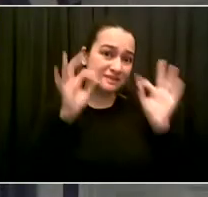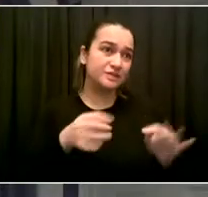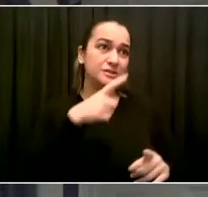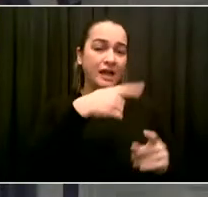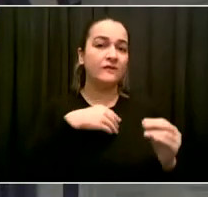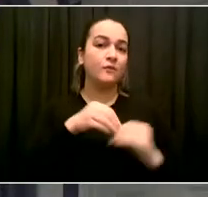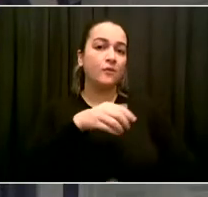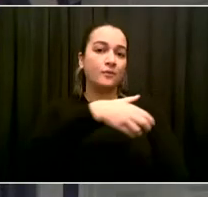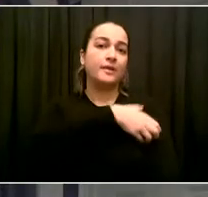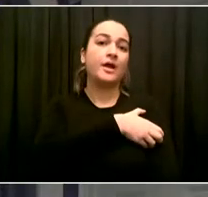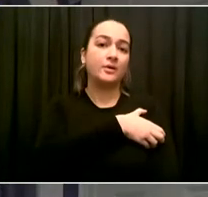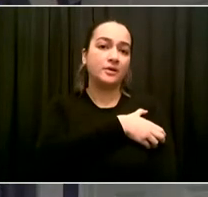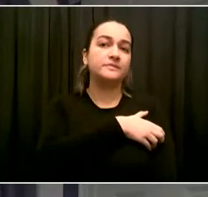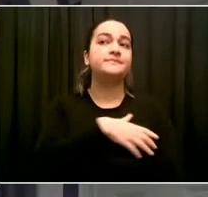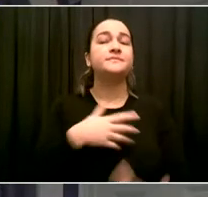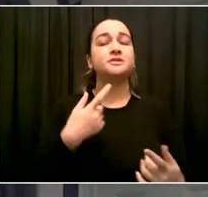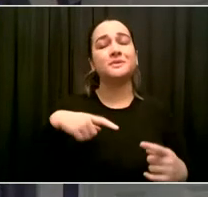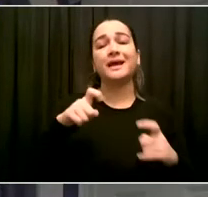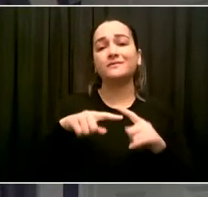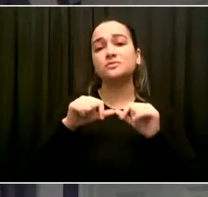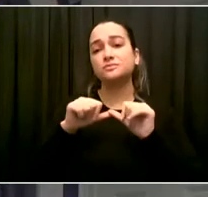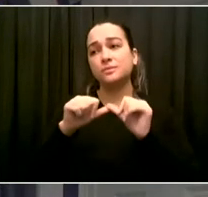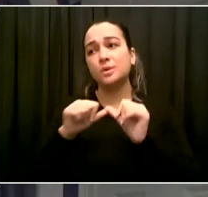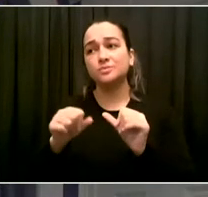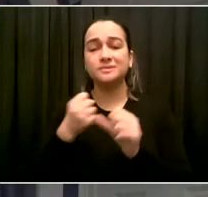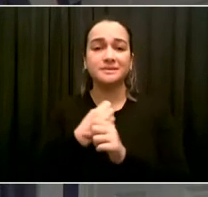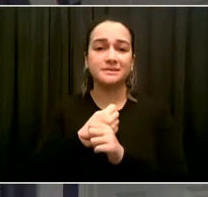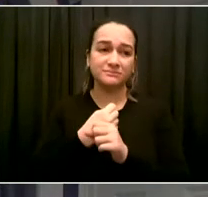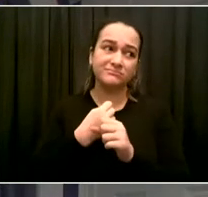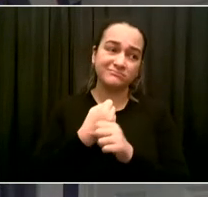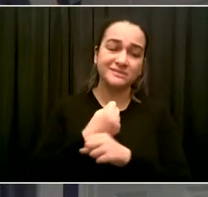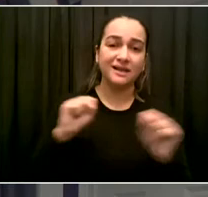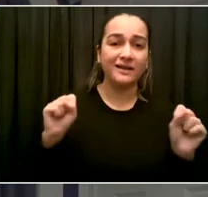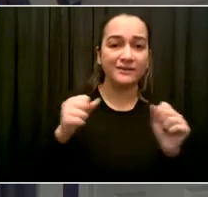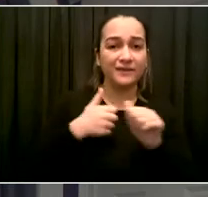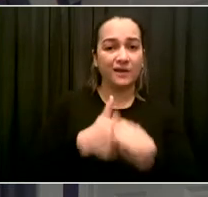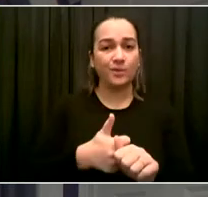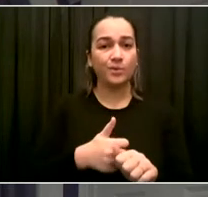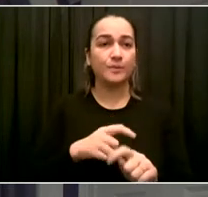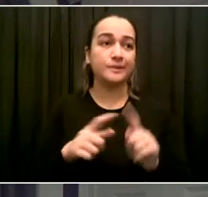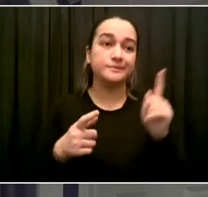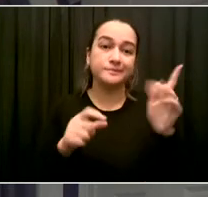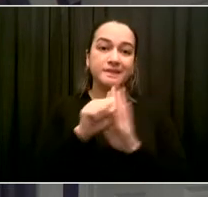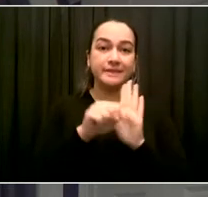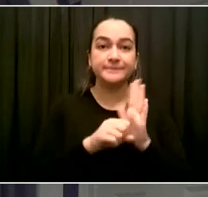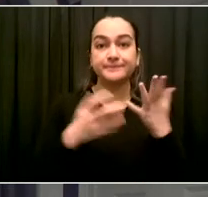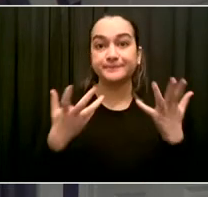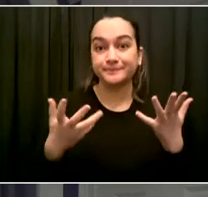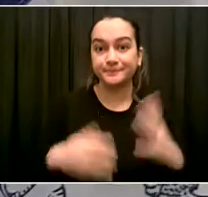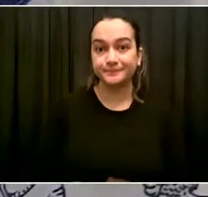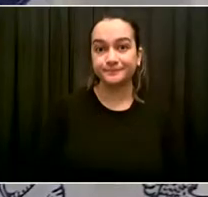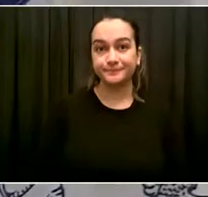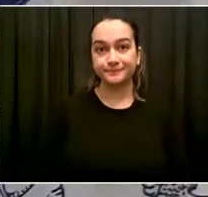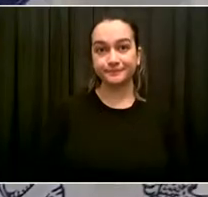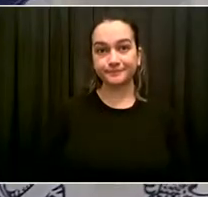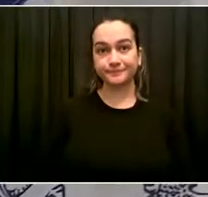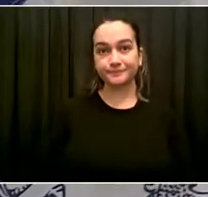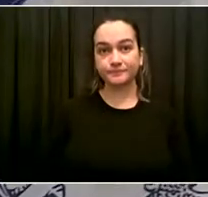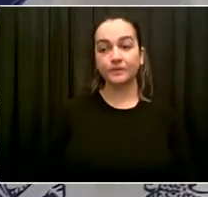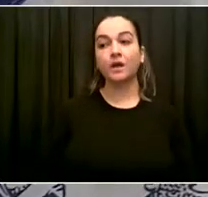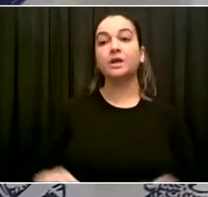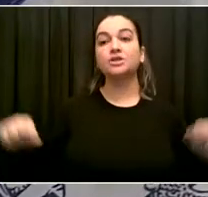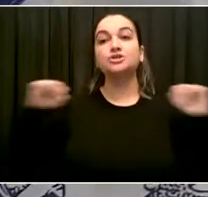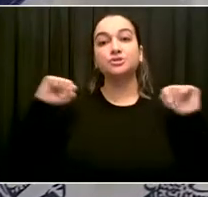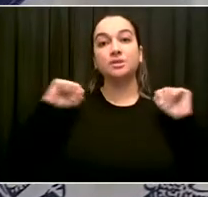Yeah. And Dr. Varma, if you'd speak to this, too. Again, you look at the national picture, the international picture. There's a reason we have not thought